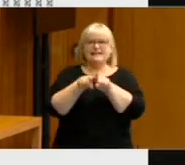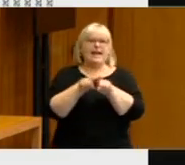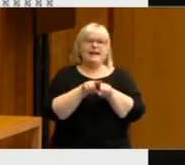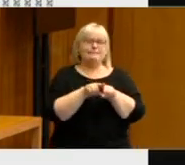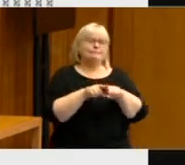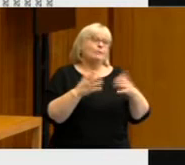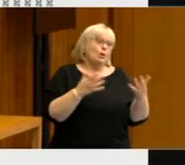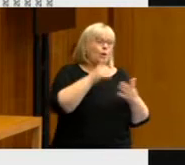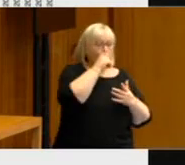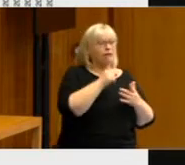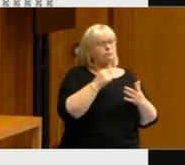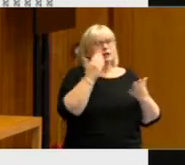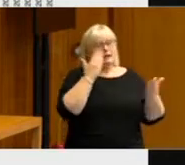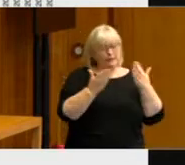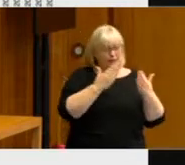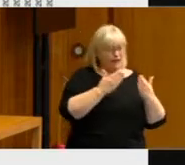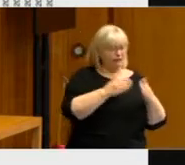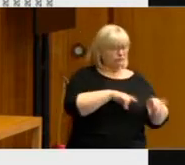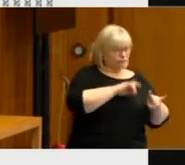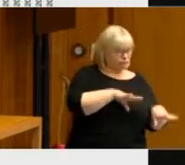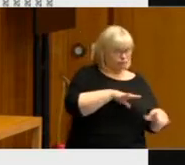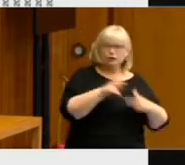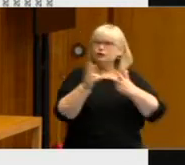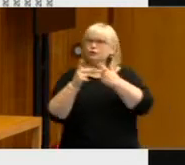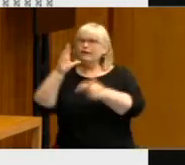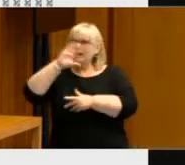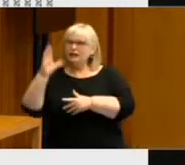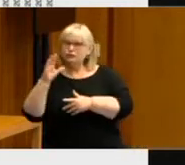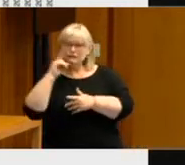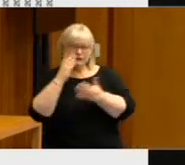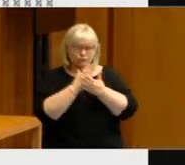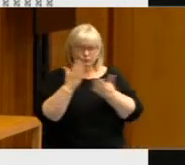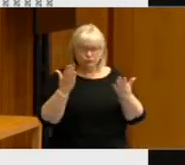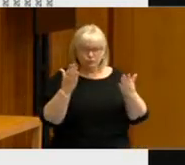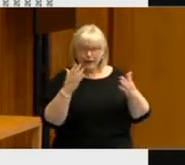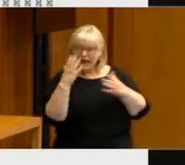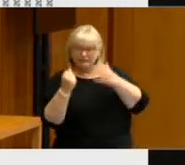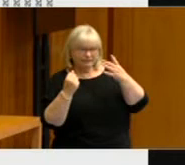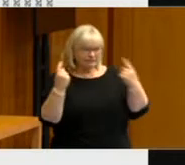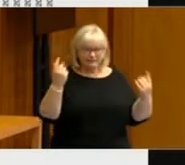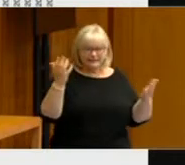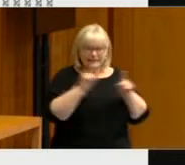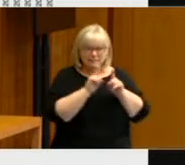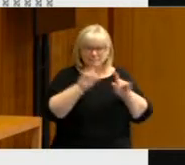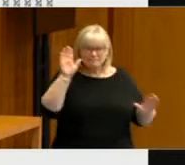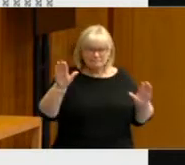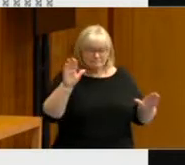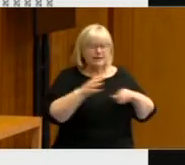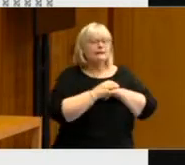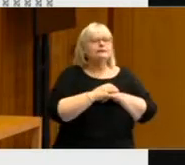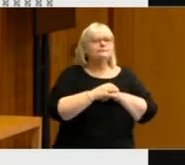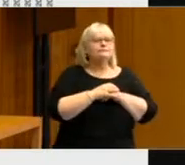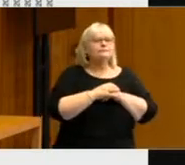we can compare what's happening in Australia to other countries to see whether this is the case. And we do see a decline